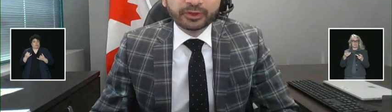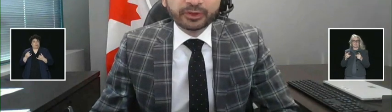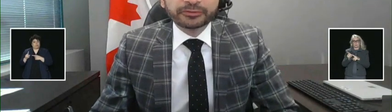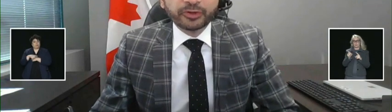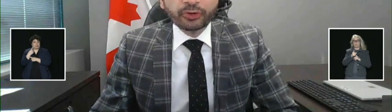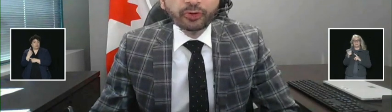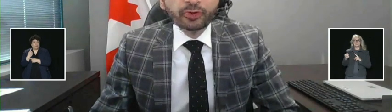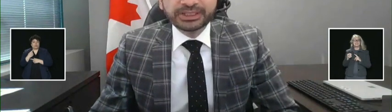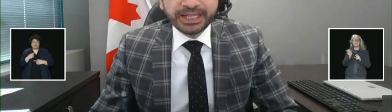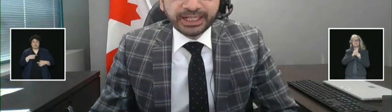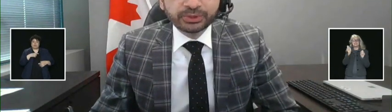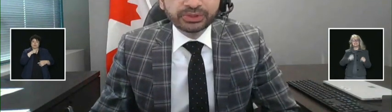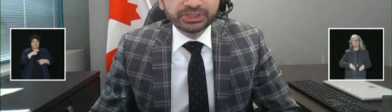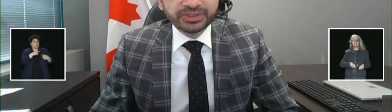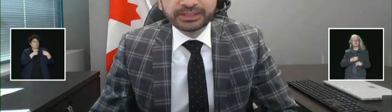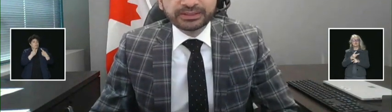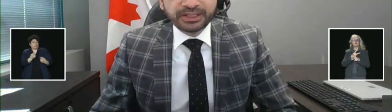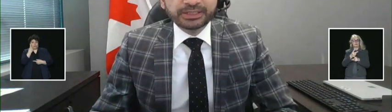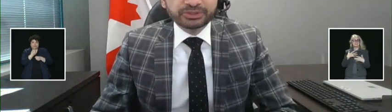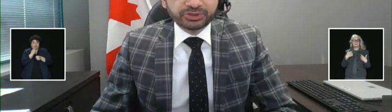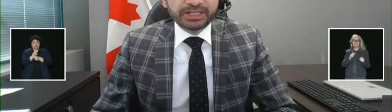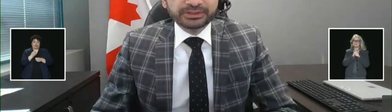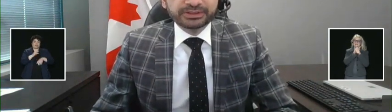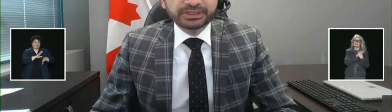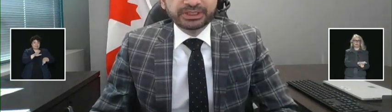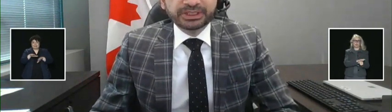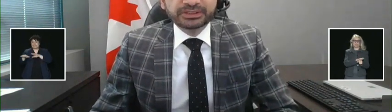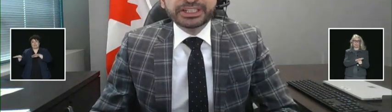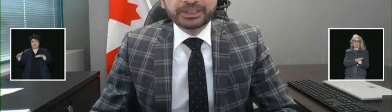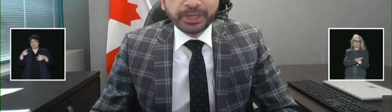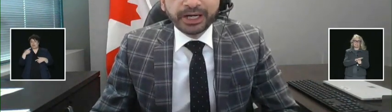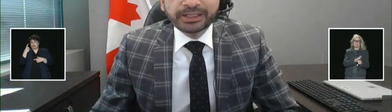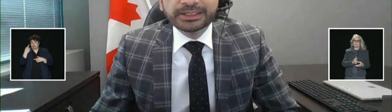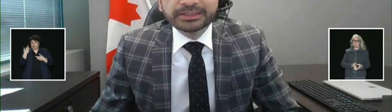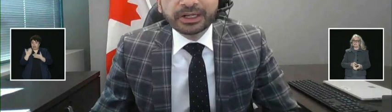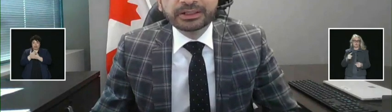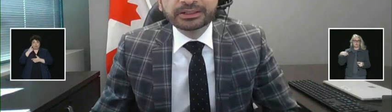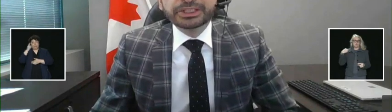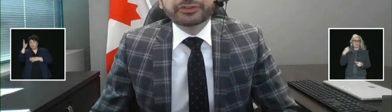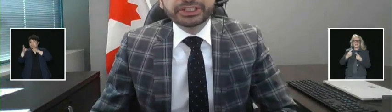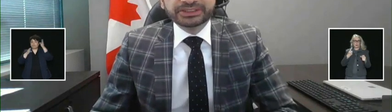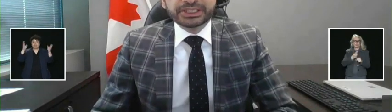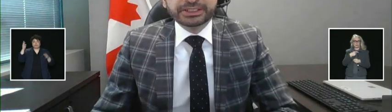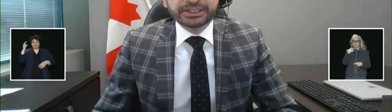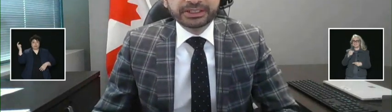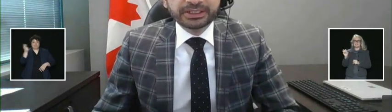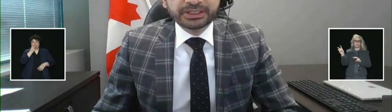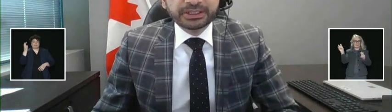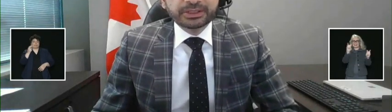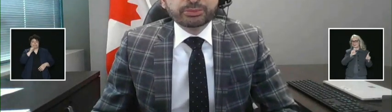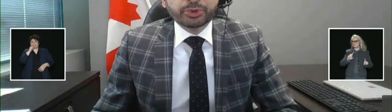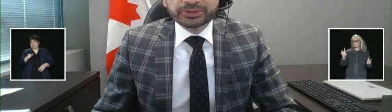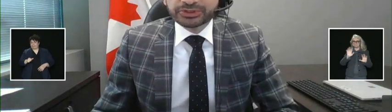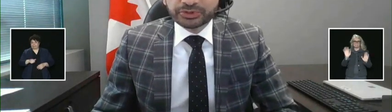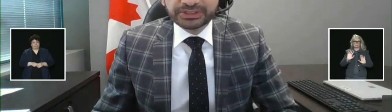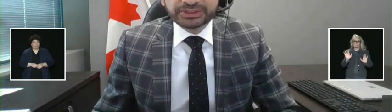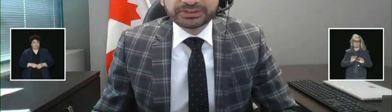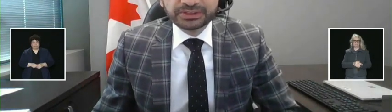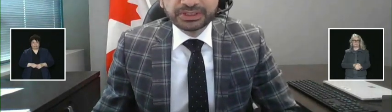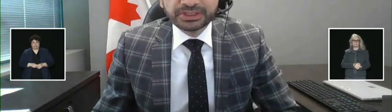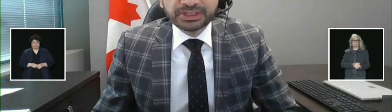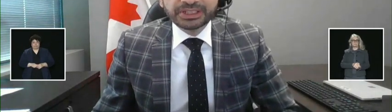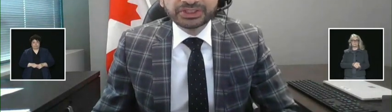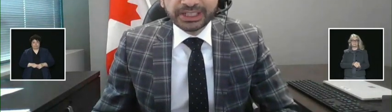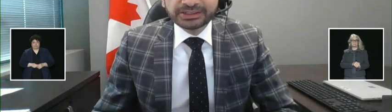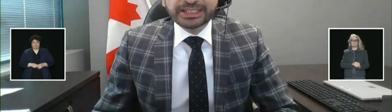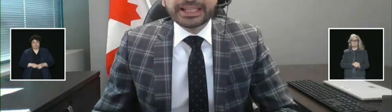for over a year, now is not the time to travel. Ce n'est pas le temps de voyager. Border